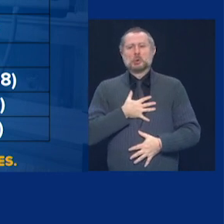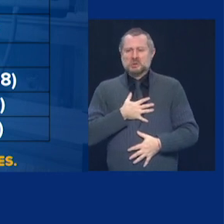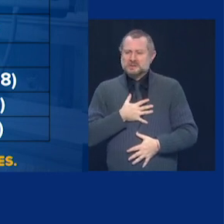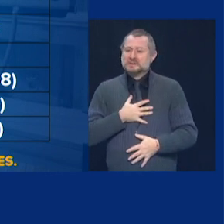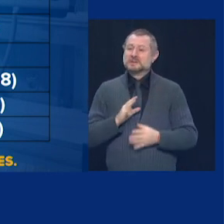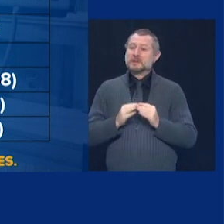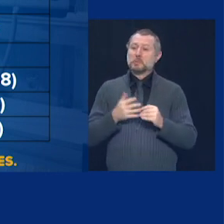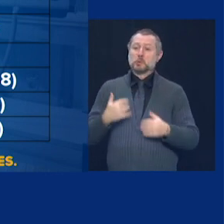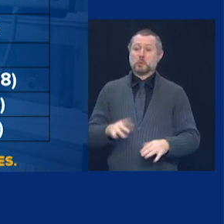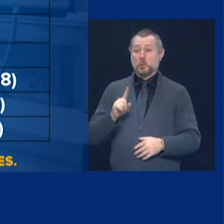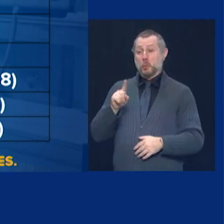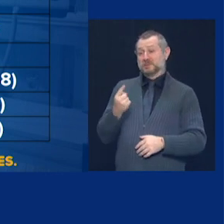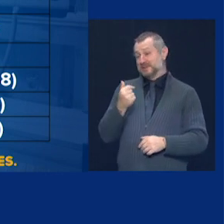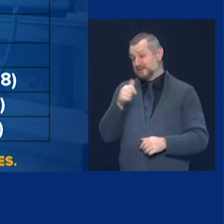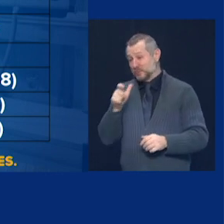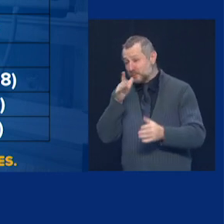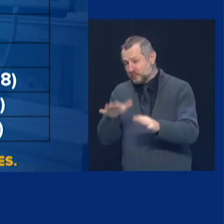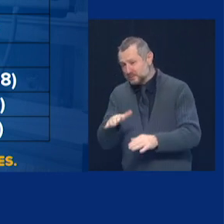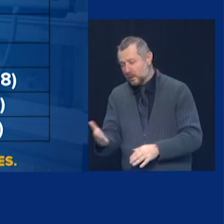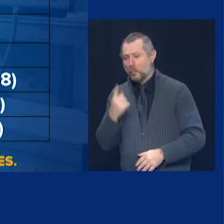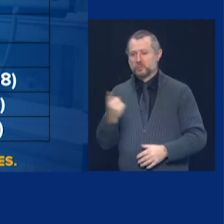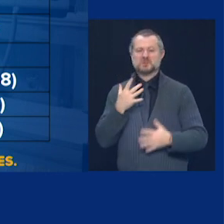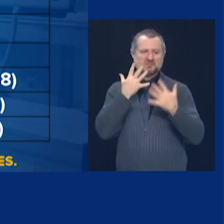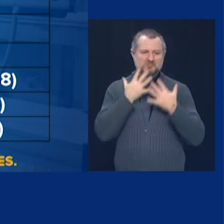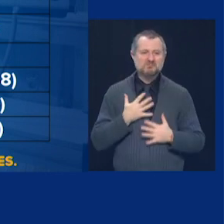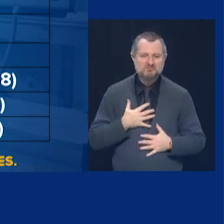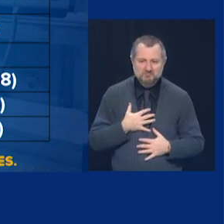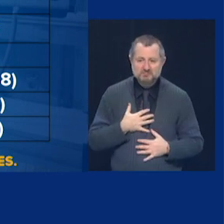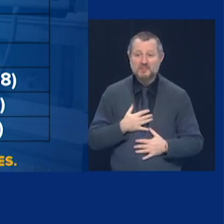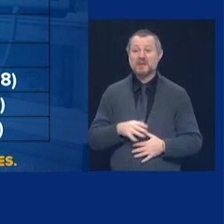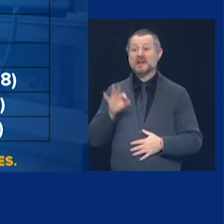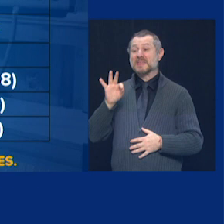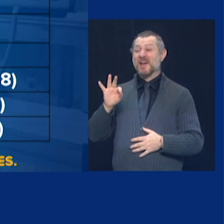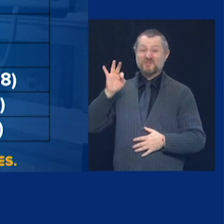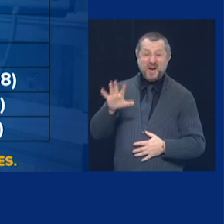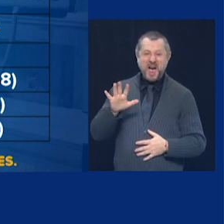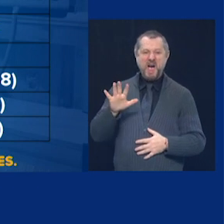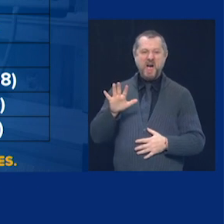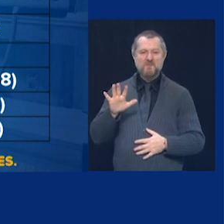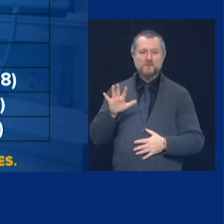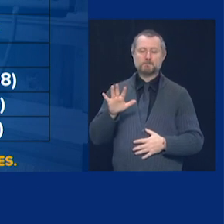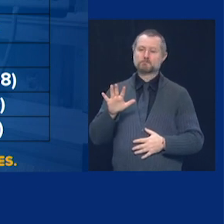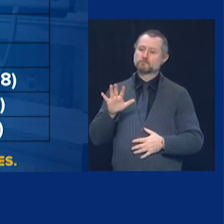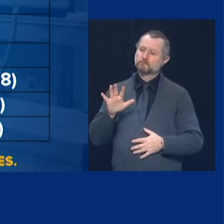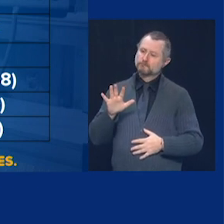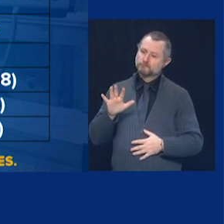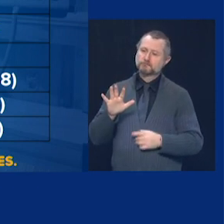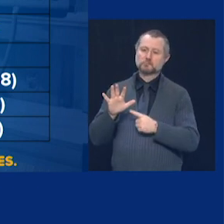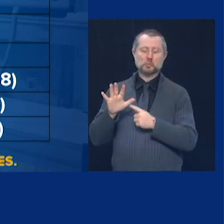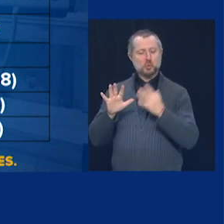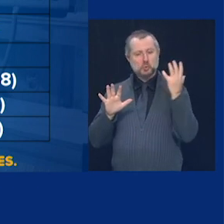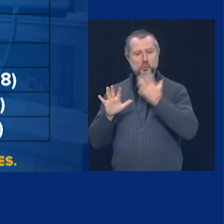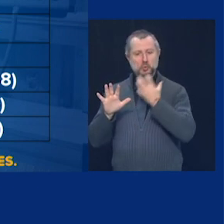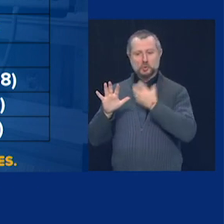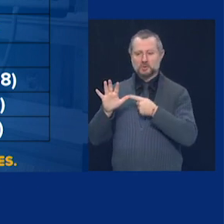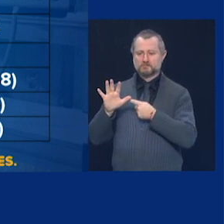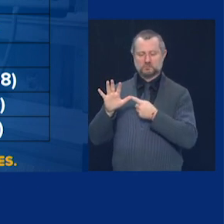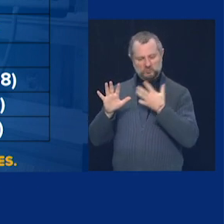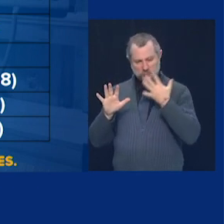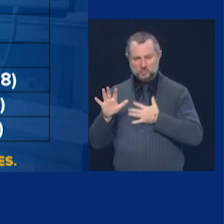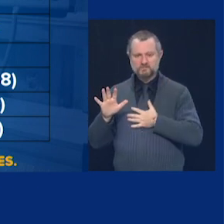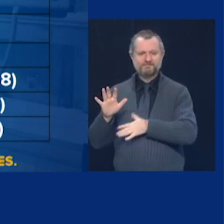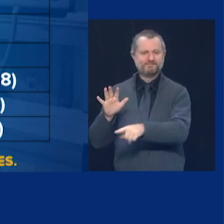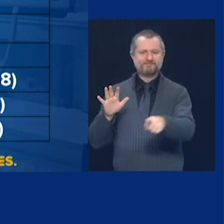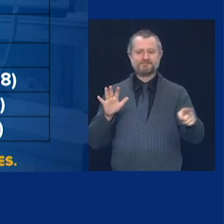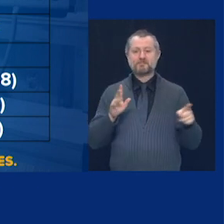death, is a sad number. Number 95 is extremely sad. And those New Yorkers are in our